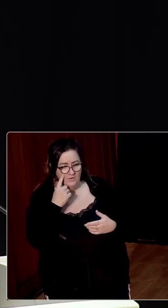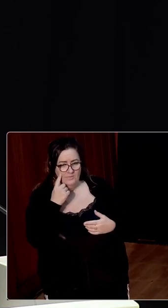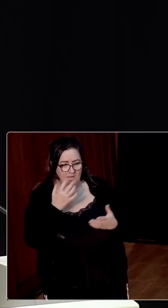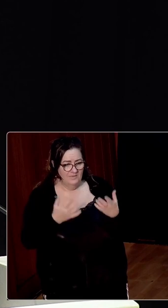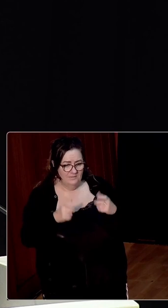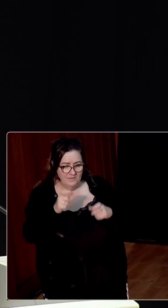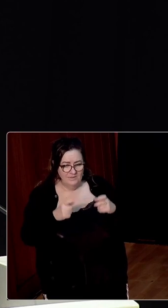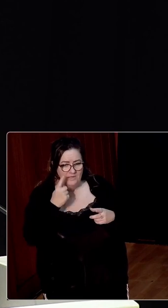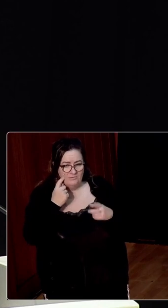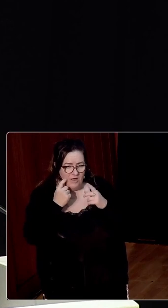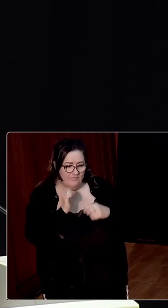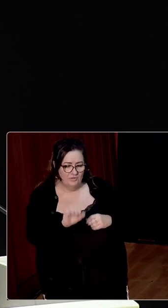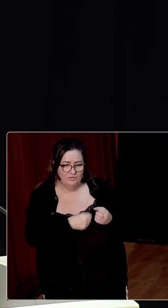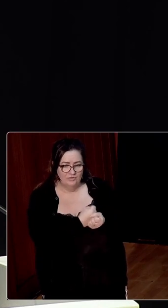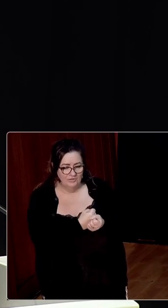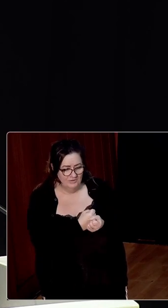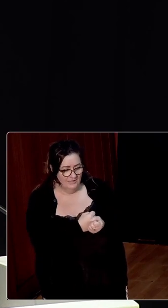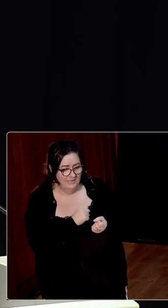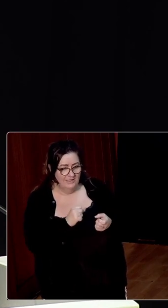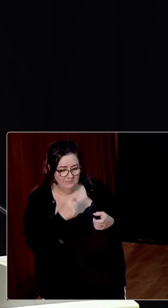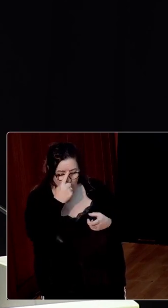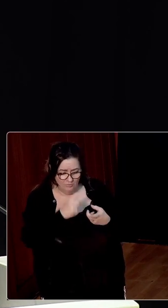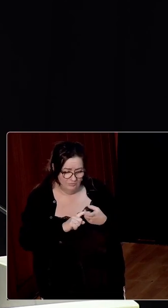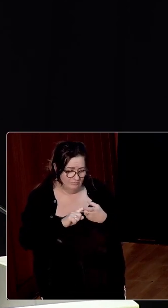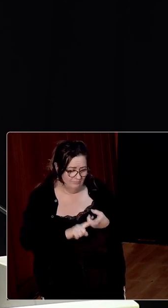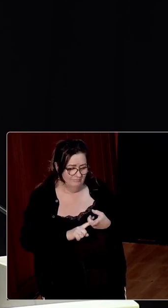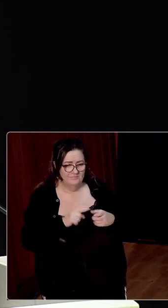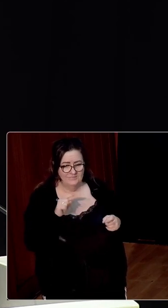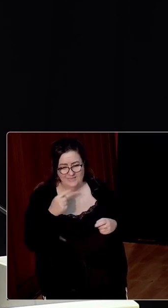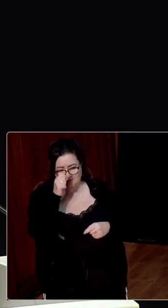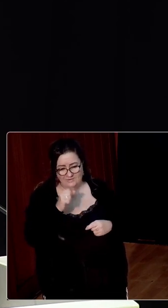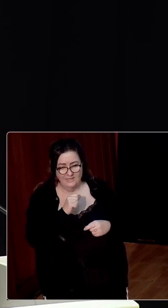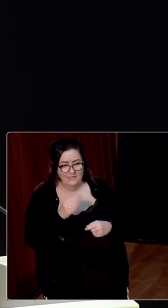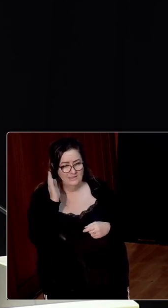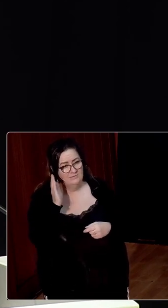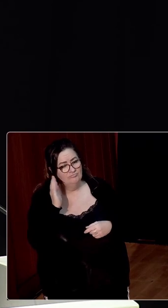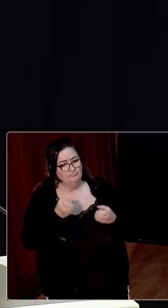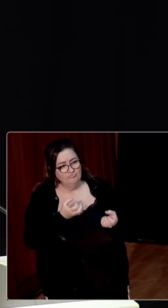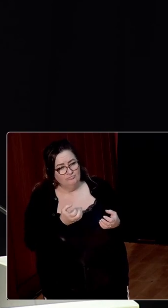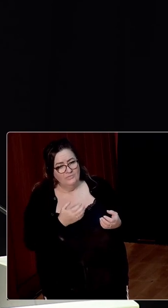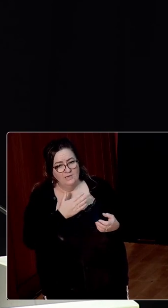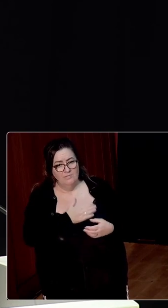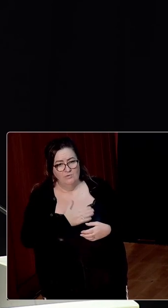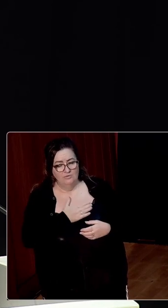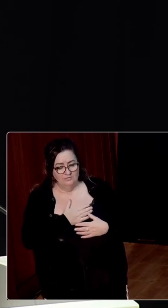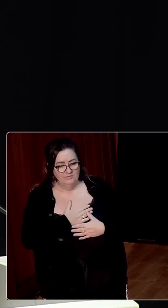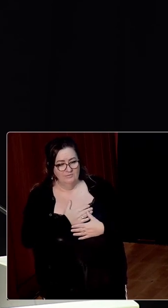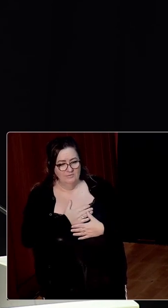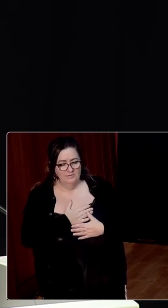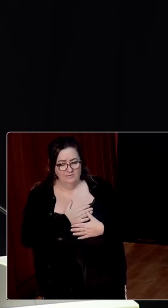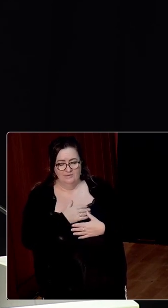son. He explained that he spoke with such conviction about James that Sunday that emotion quite overcame him,